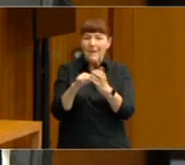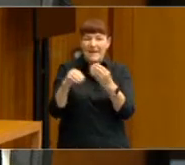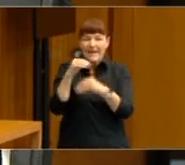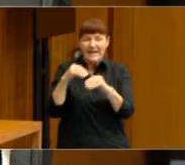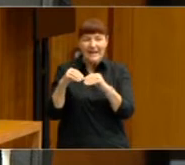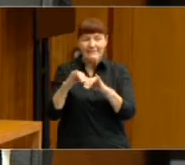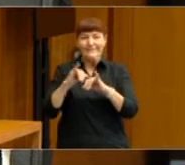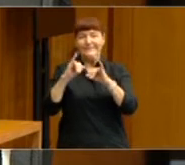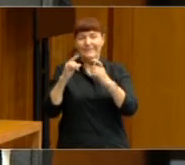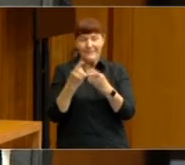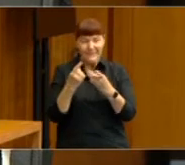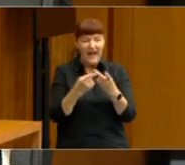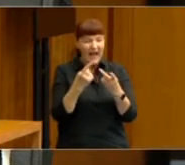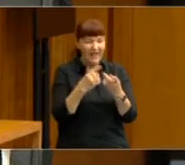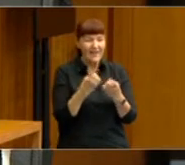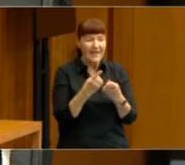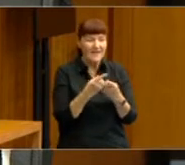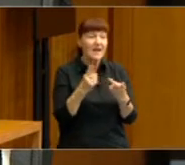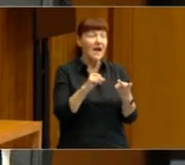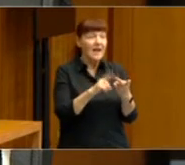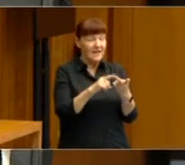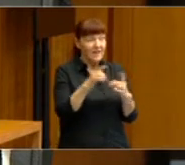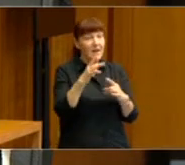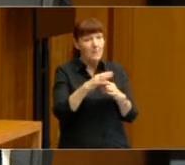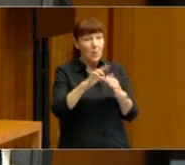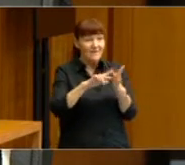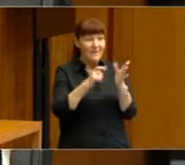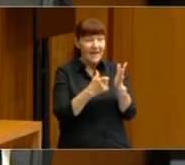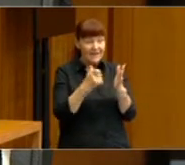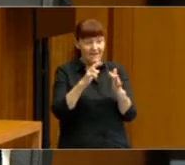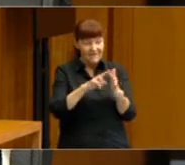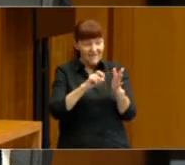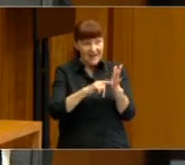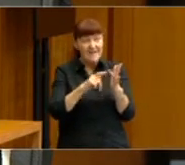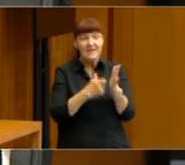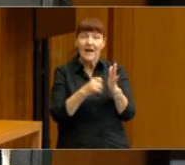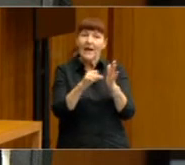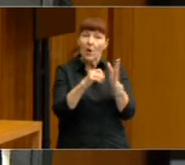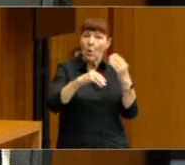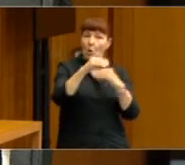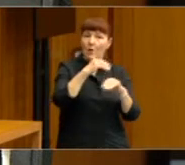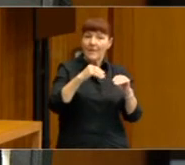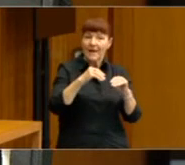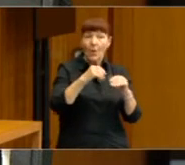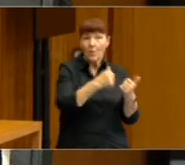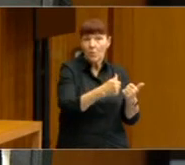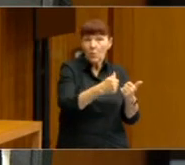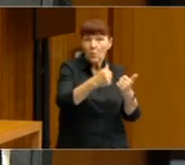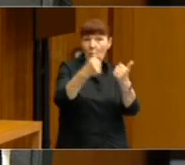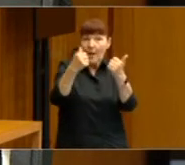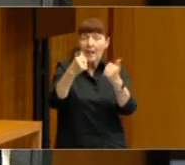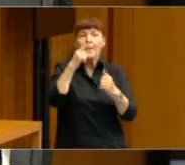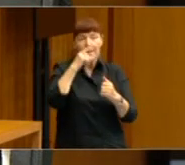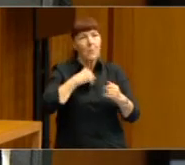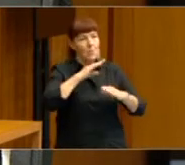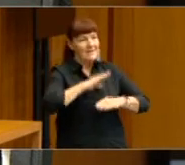But another important factor is economic performance. When the economy is doing better, people will be more satisfied. And when